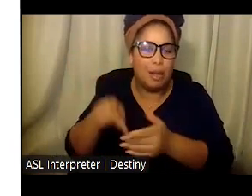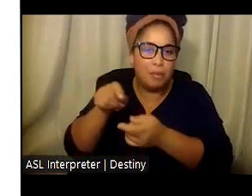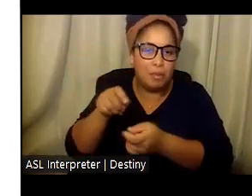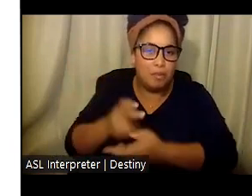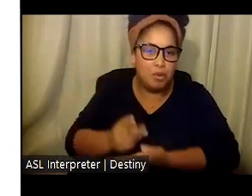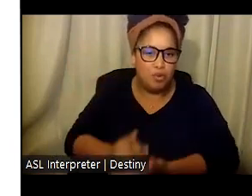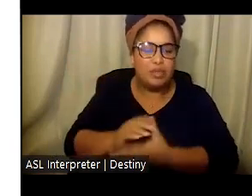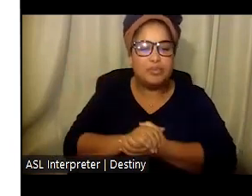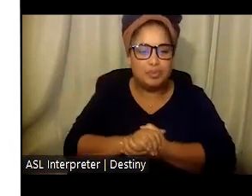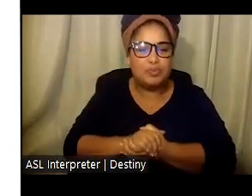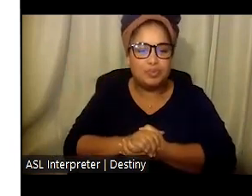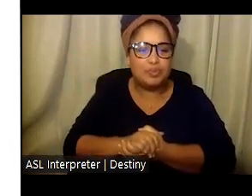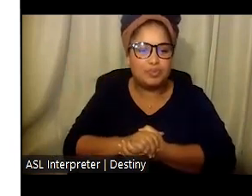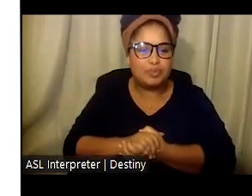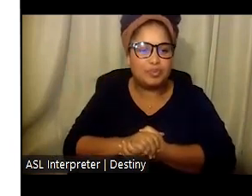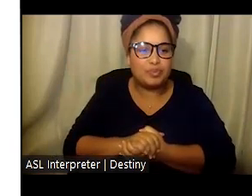Next slide.